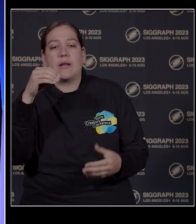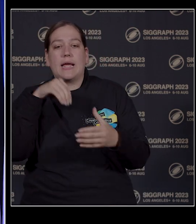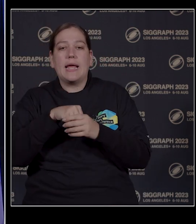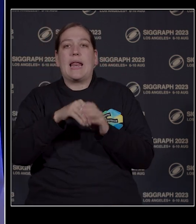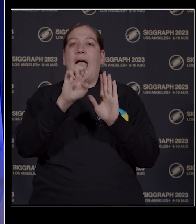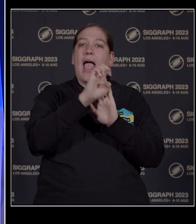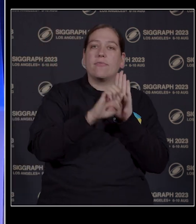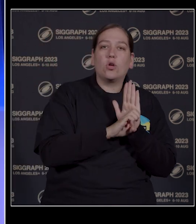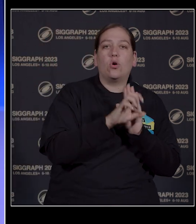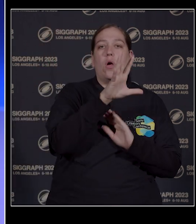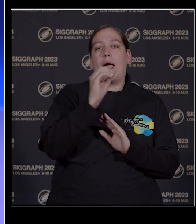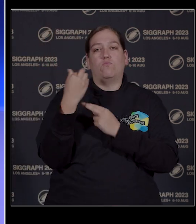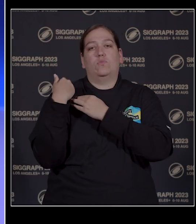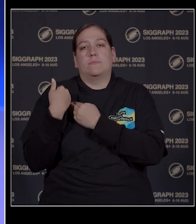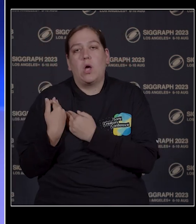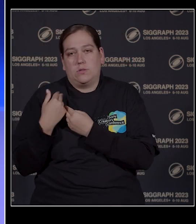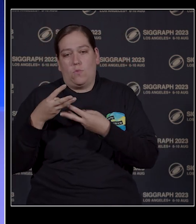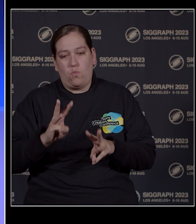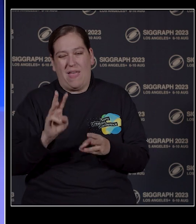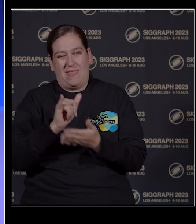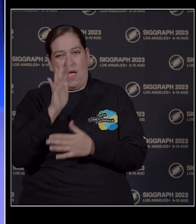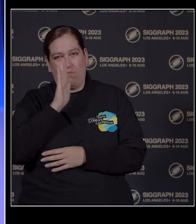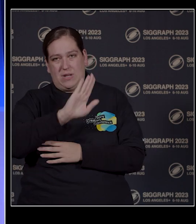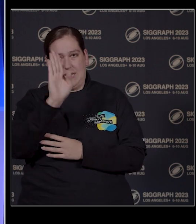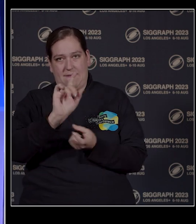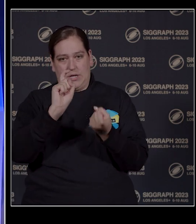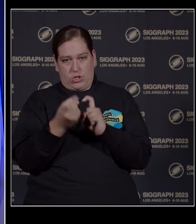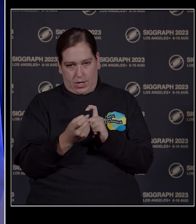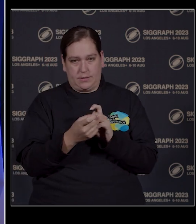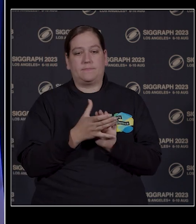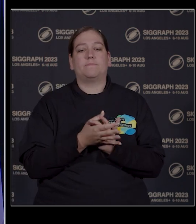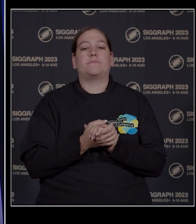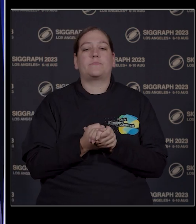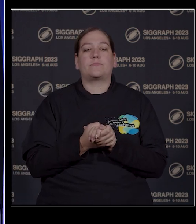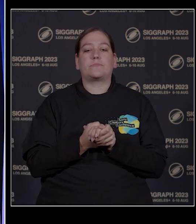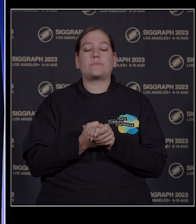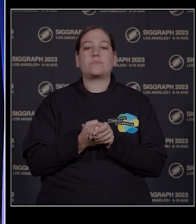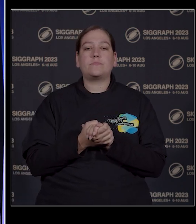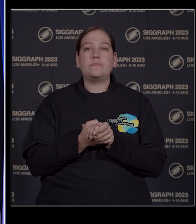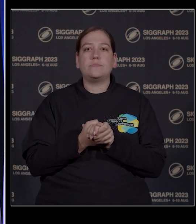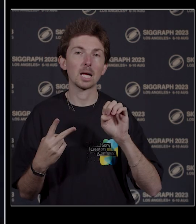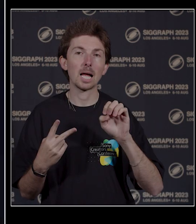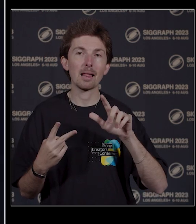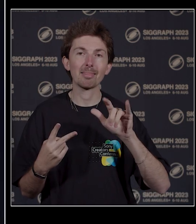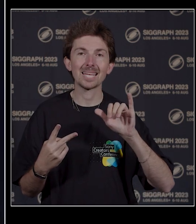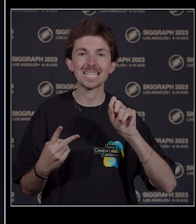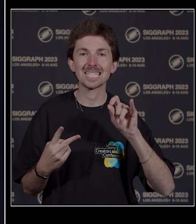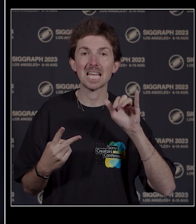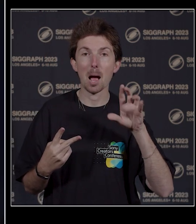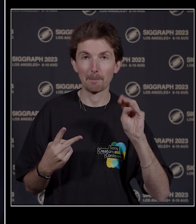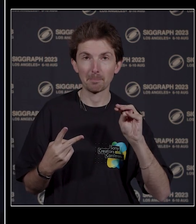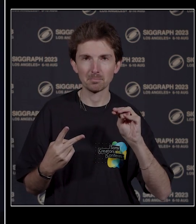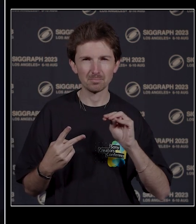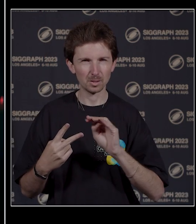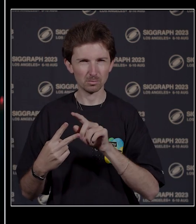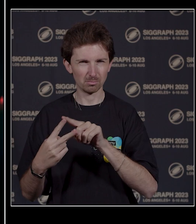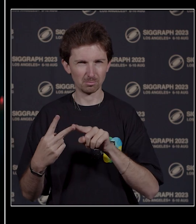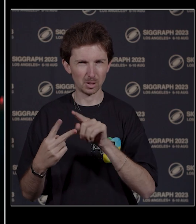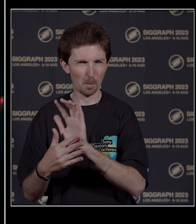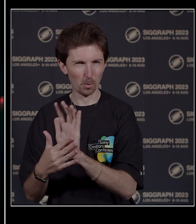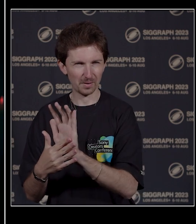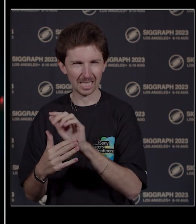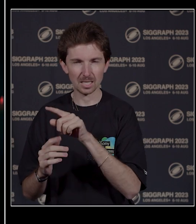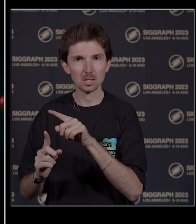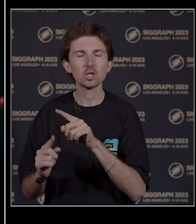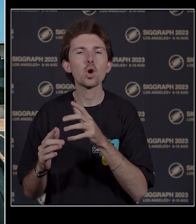will never change. We want to enable more people to access the better creative tools. For this film, we wanted to avoid